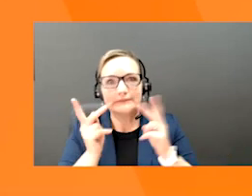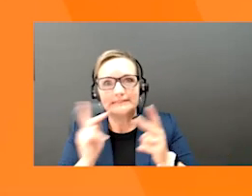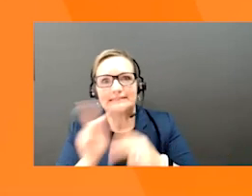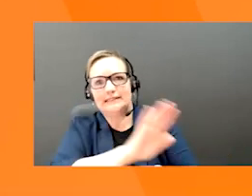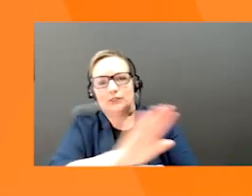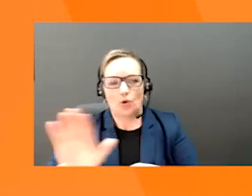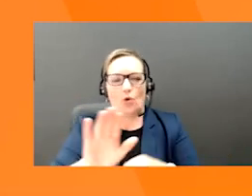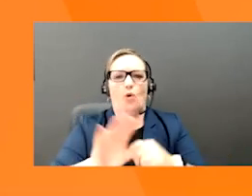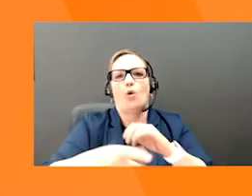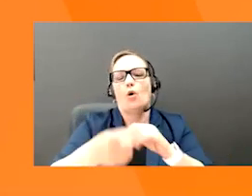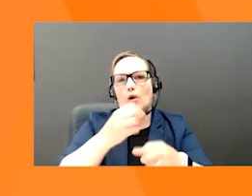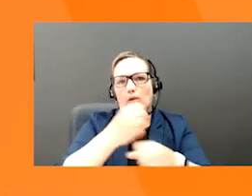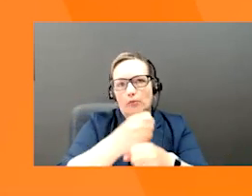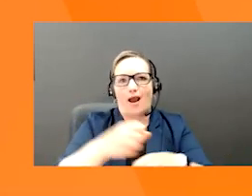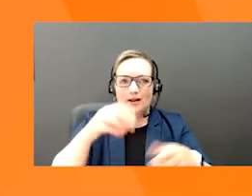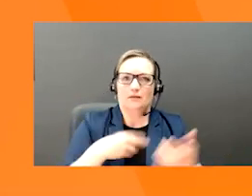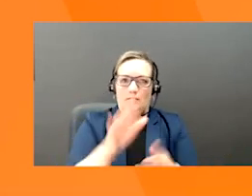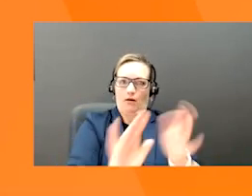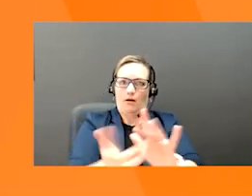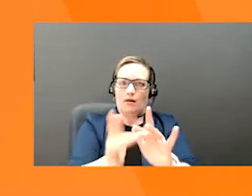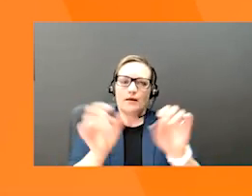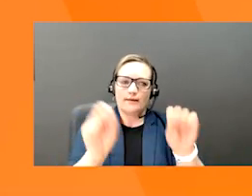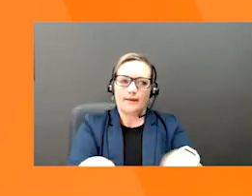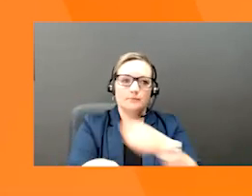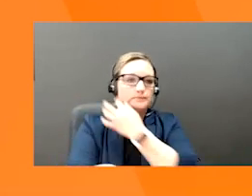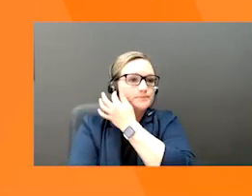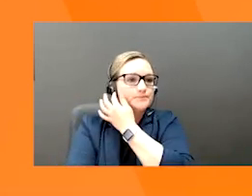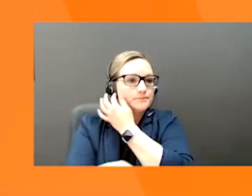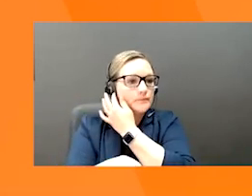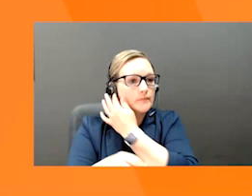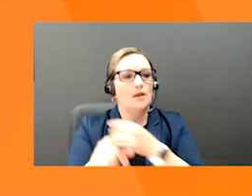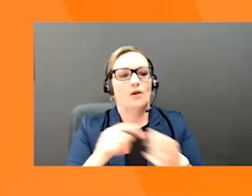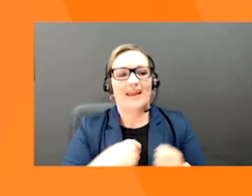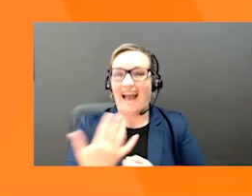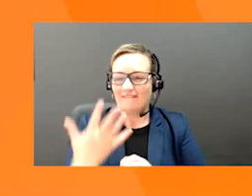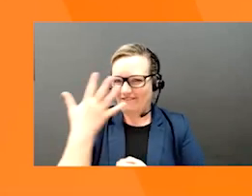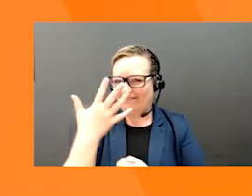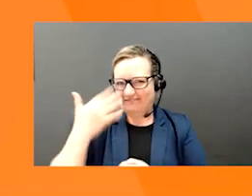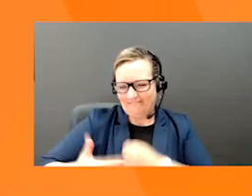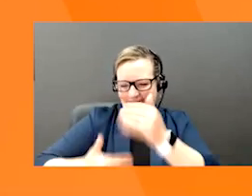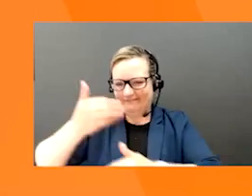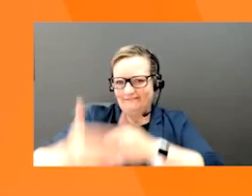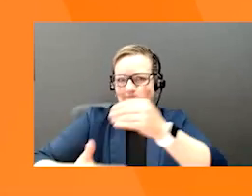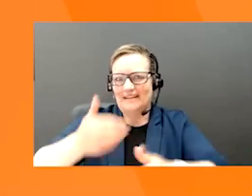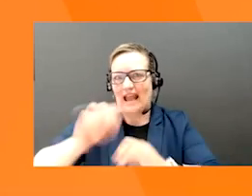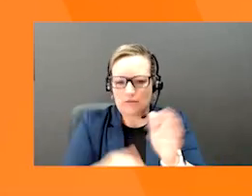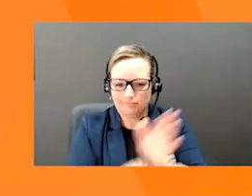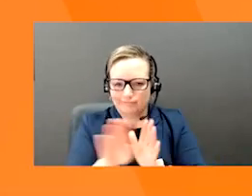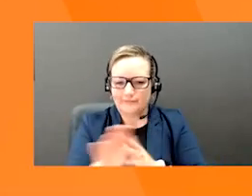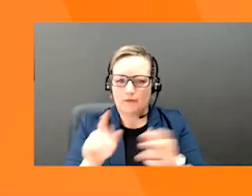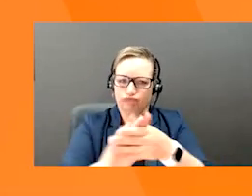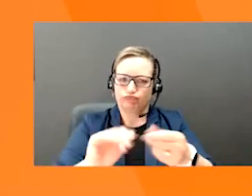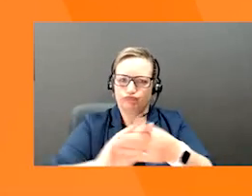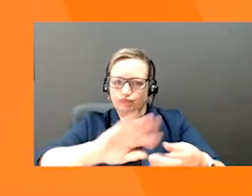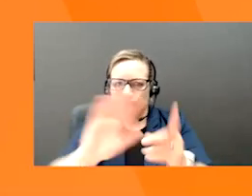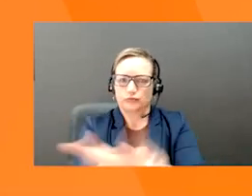Because a product pitch is one of the most essential pieces of your sales process, you really want to spend time getting it right. And